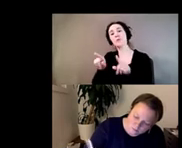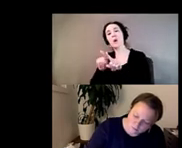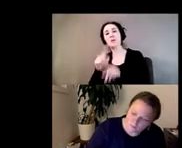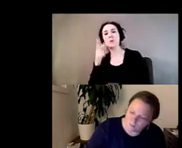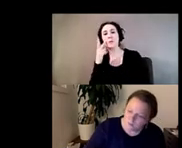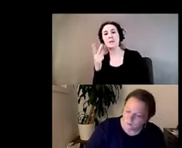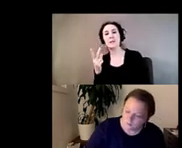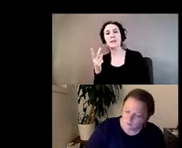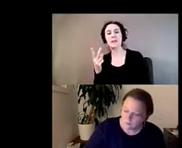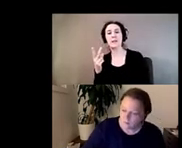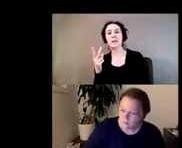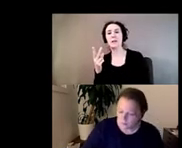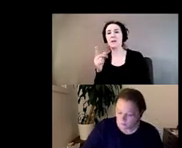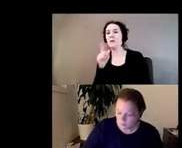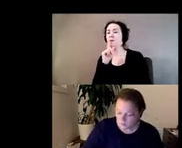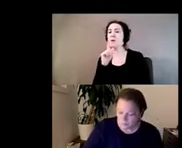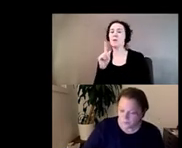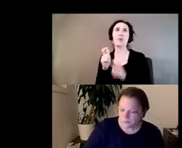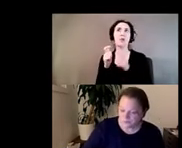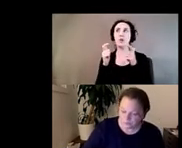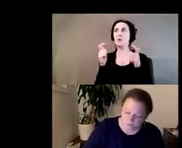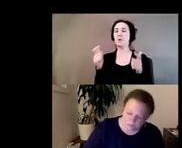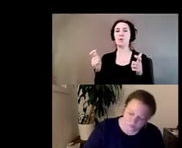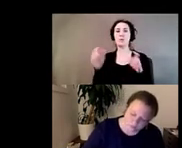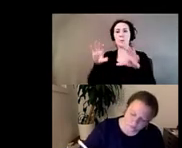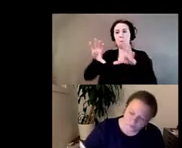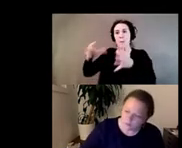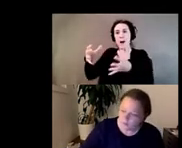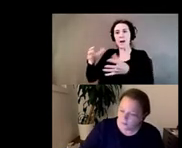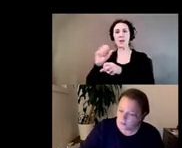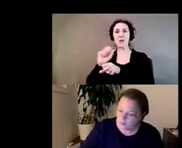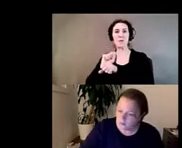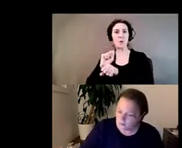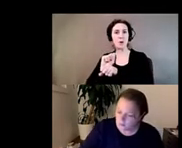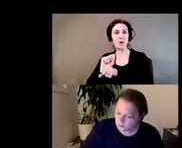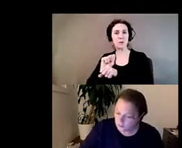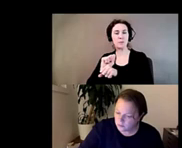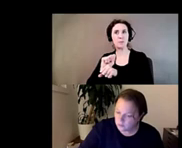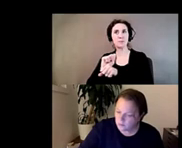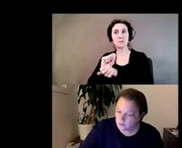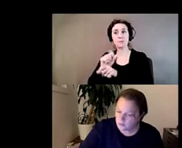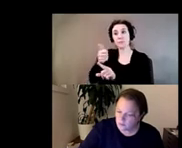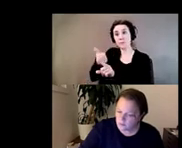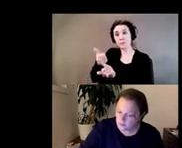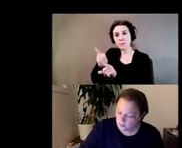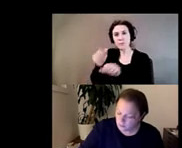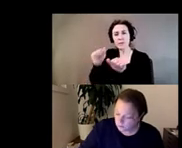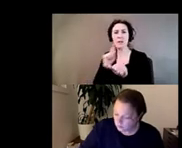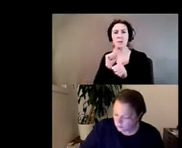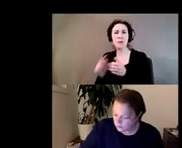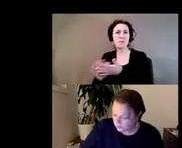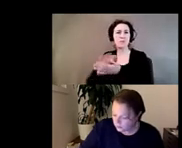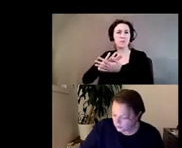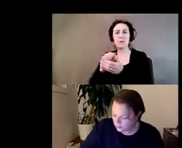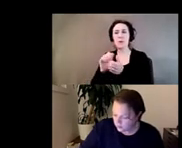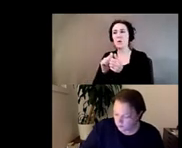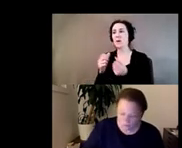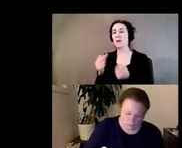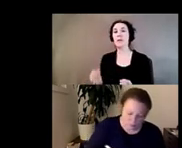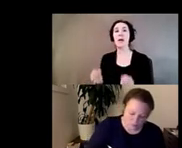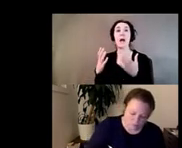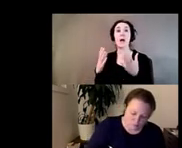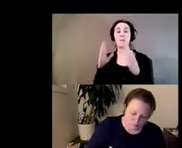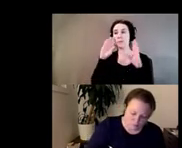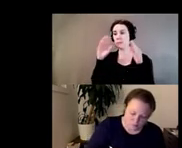is a huge body of work out there that itself can be obscured by how much attention has been